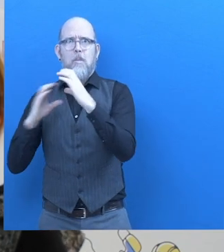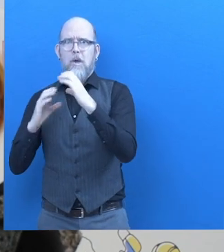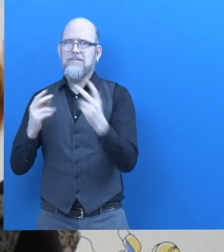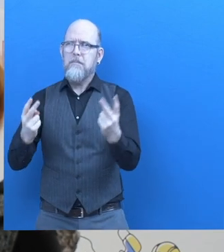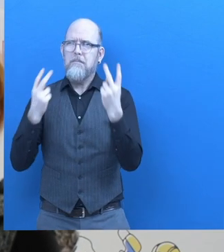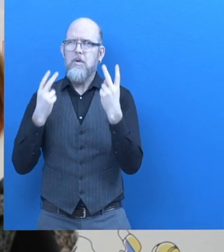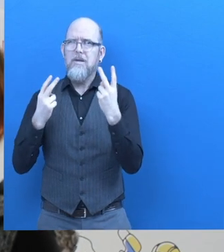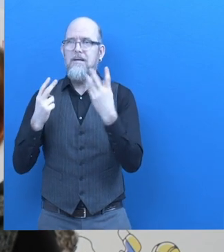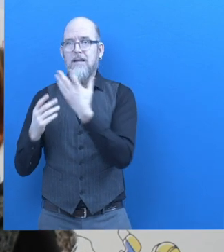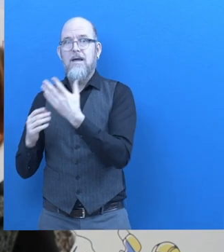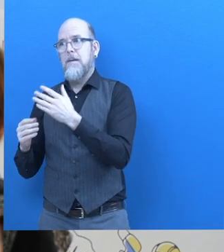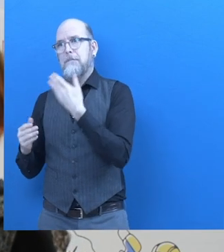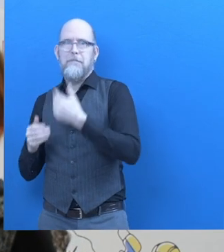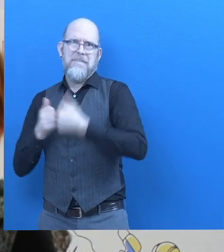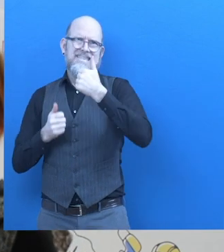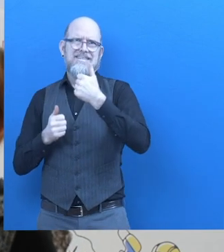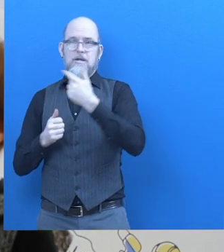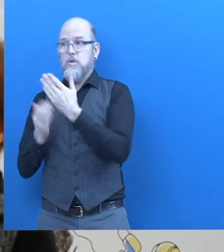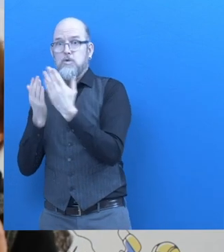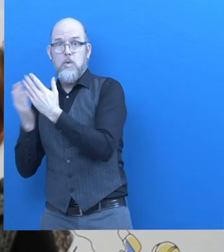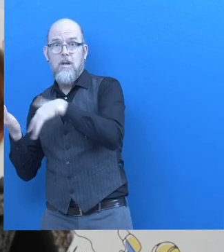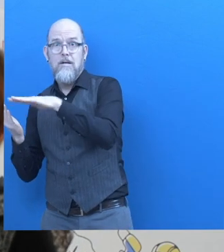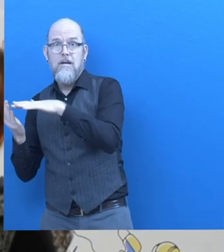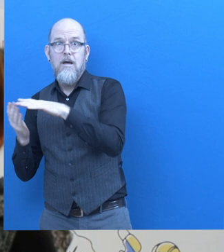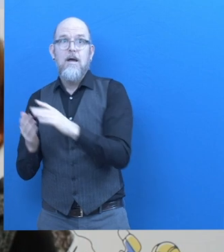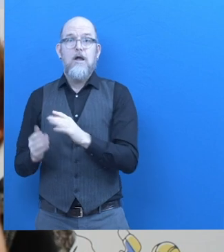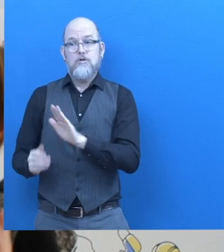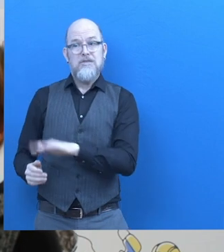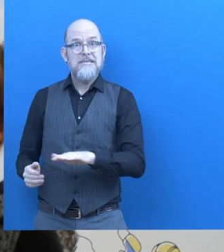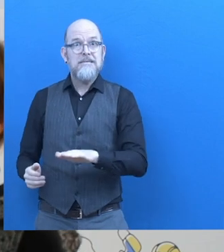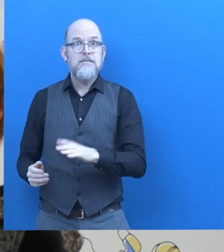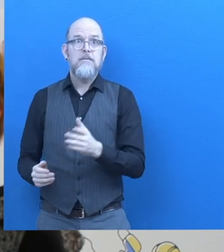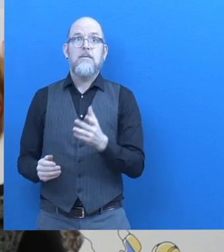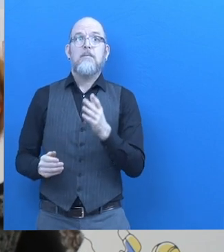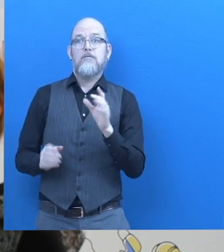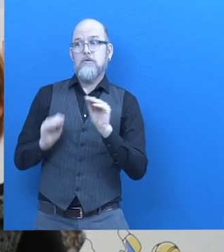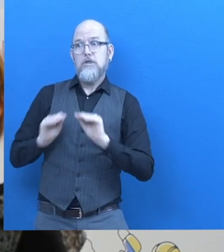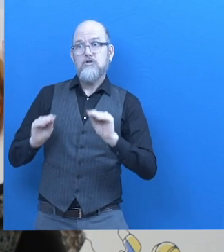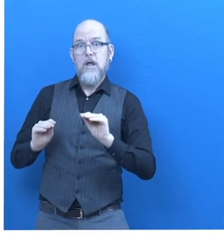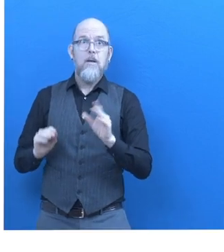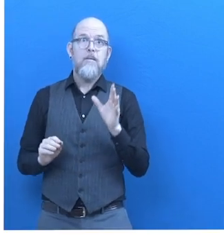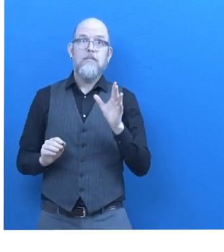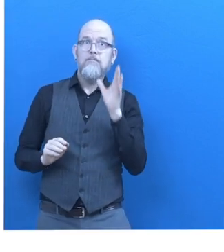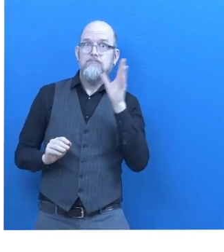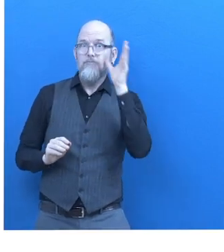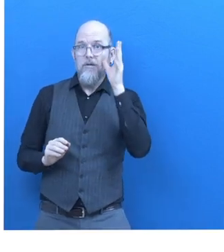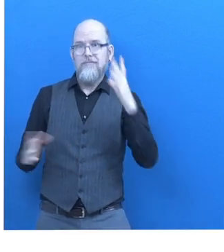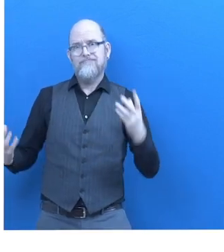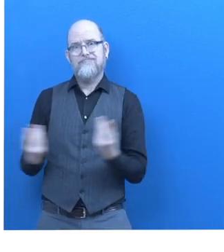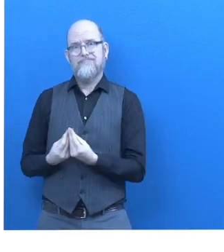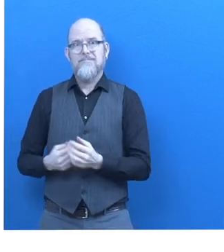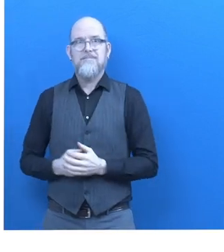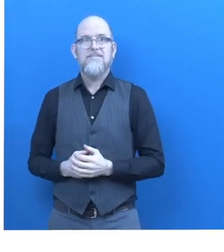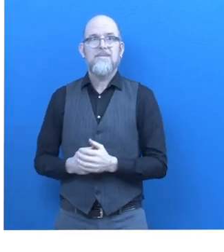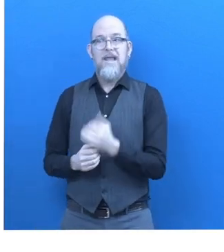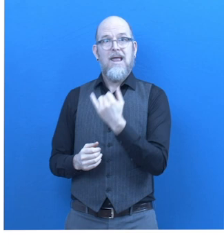improve communication between schools, pupils, teachers and their parents. How do individual